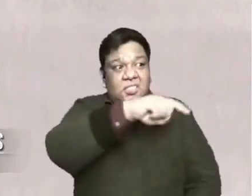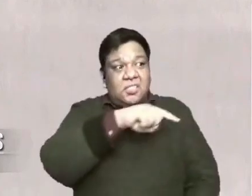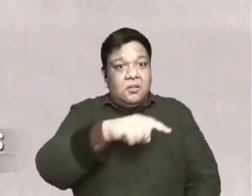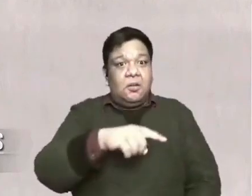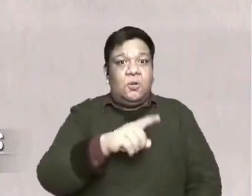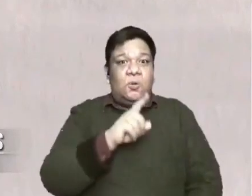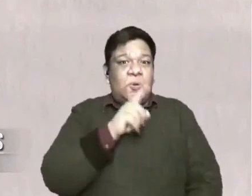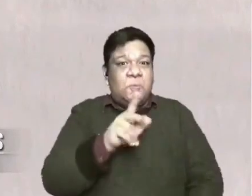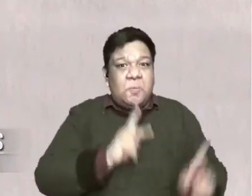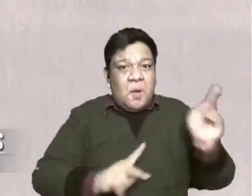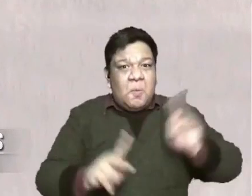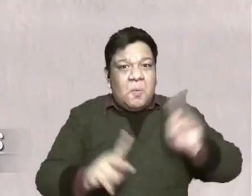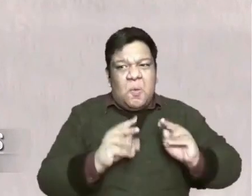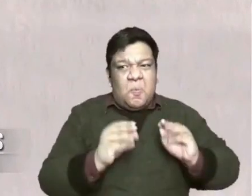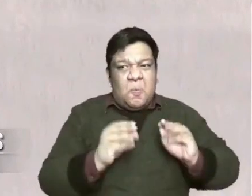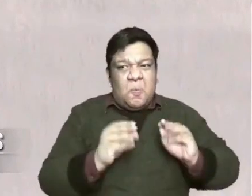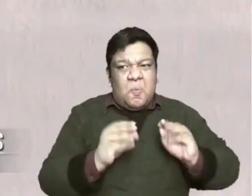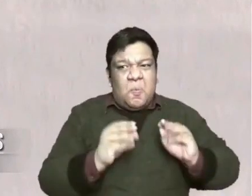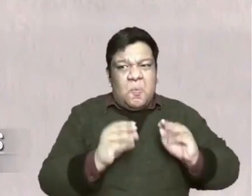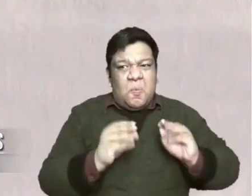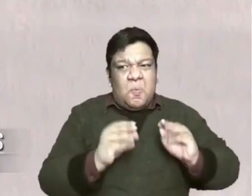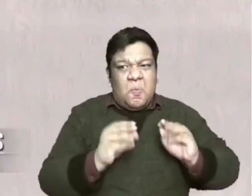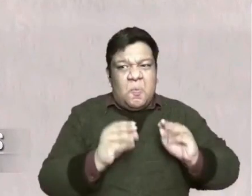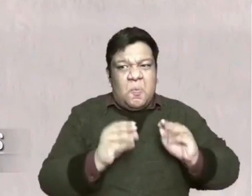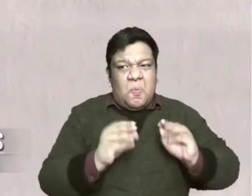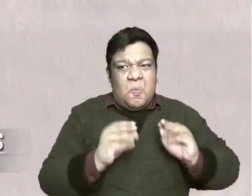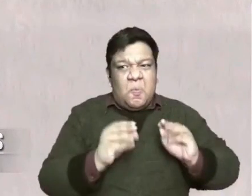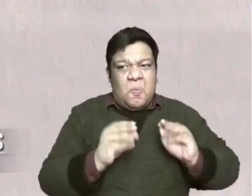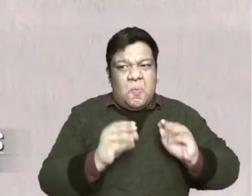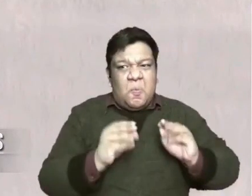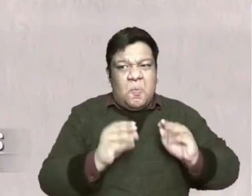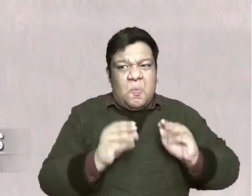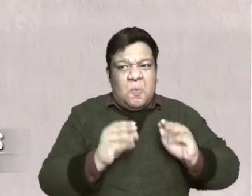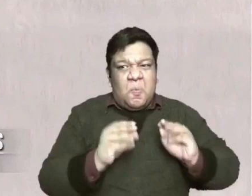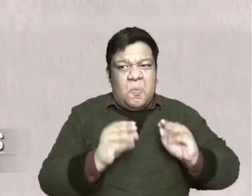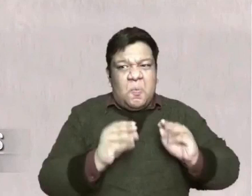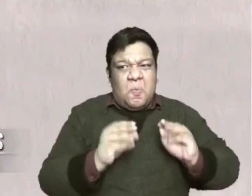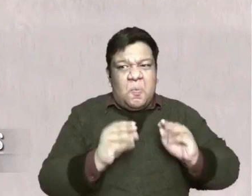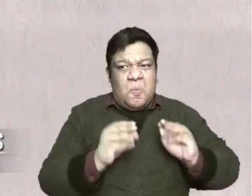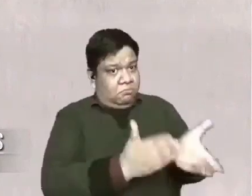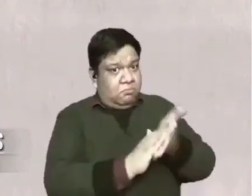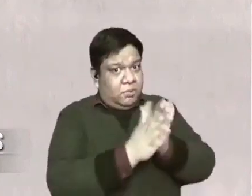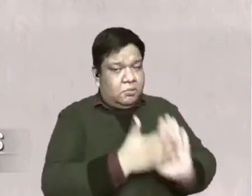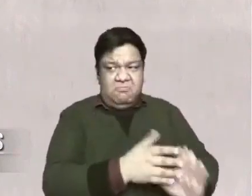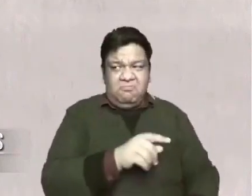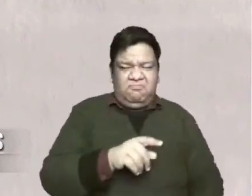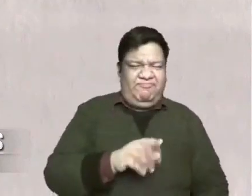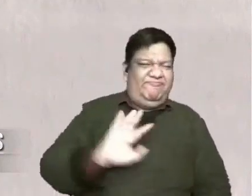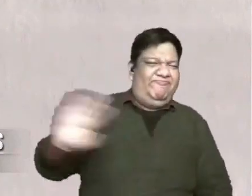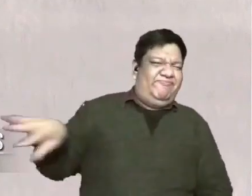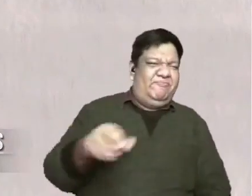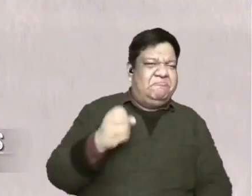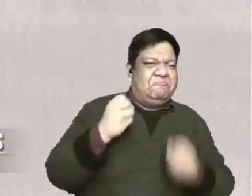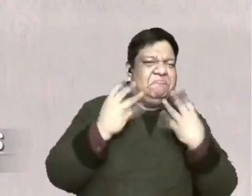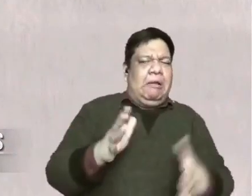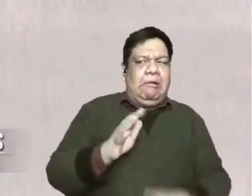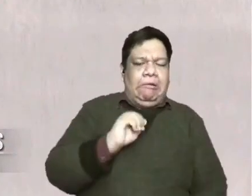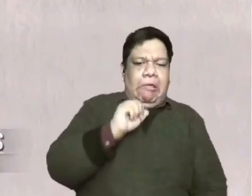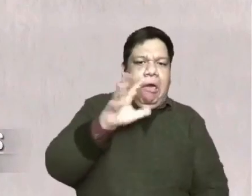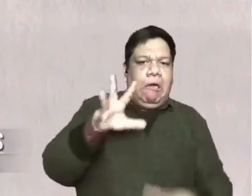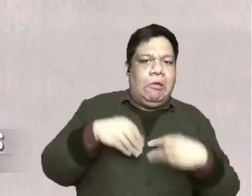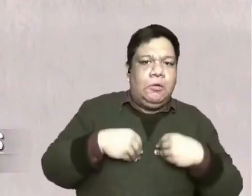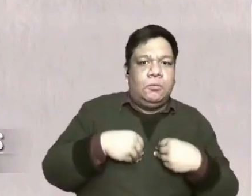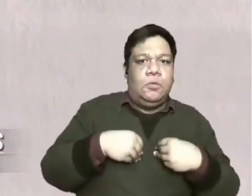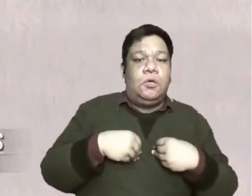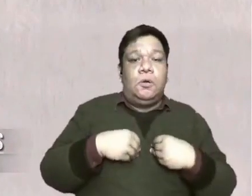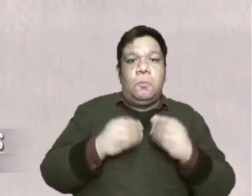full of prejudice, of hate and pride, they will resist Jesus' offer of peace. and then many will reject it. The